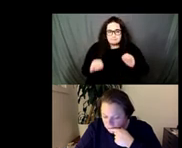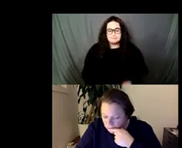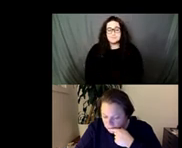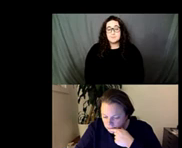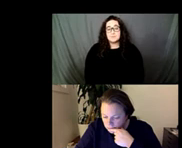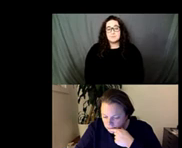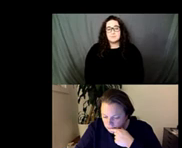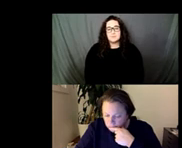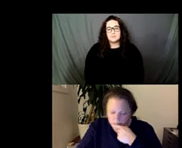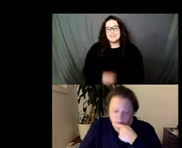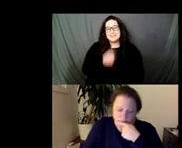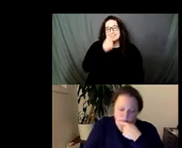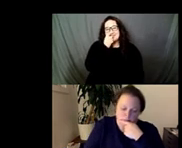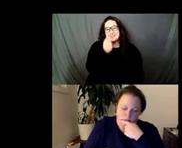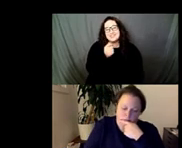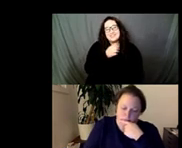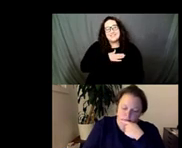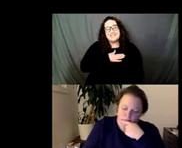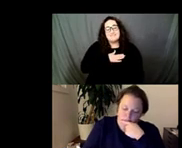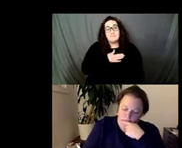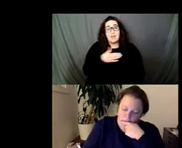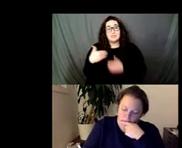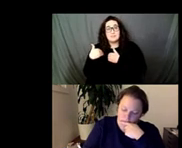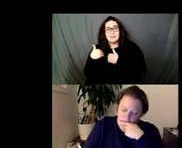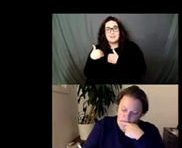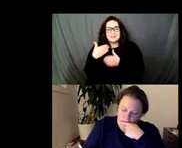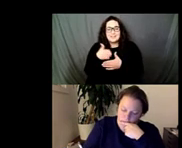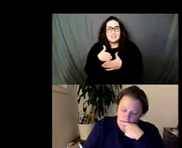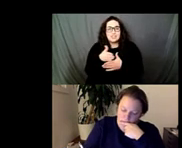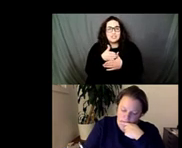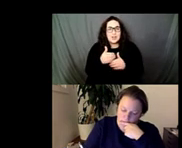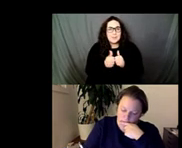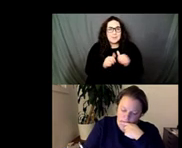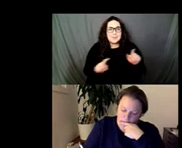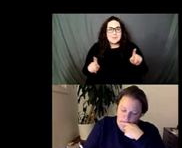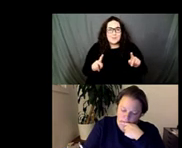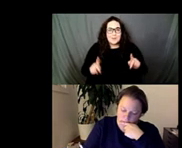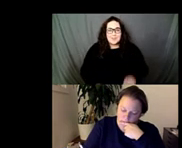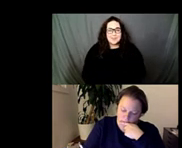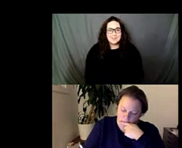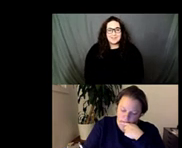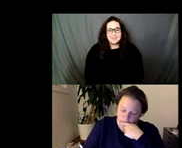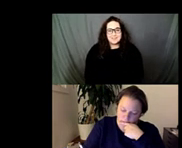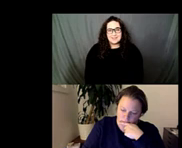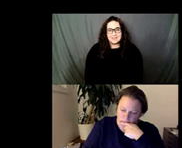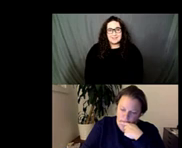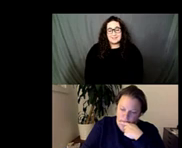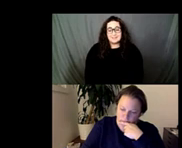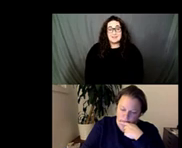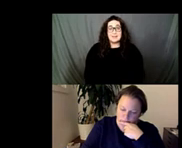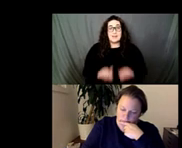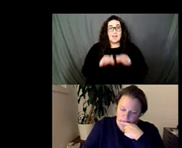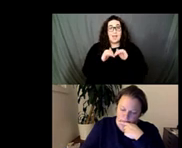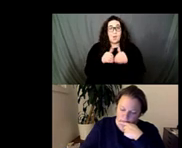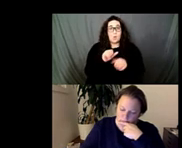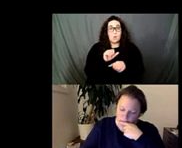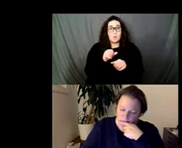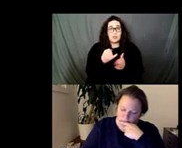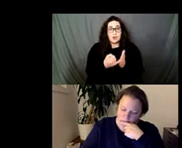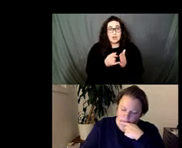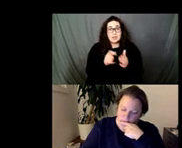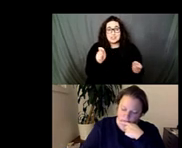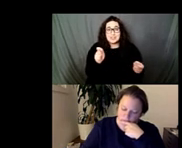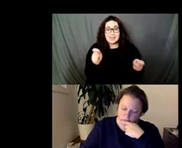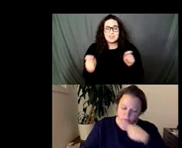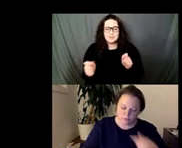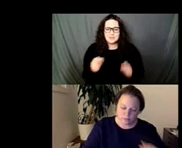is that you get to share that responsibility you get to share in the manifestation of the work and in the way it changes or doesn't change over